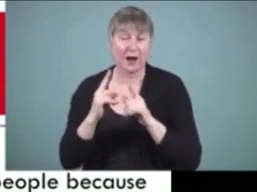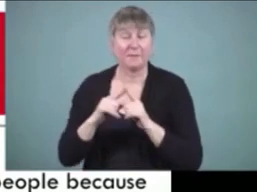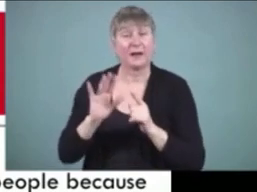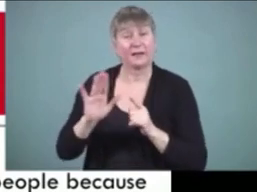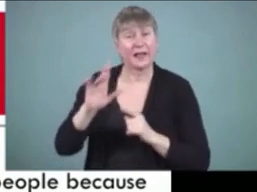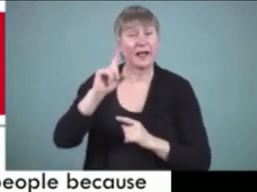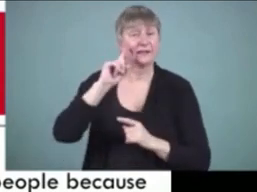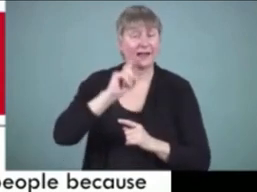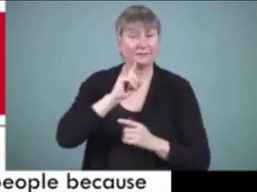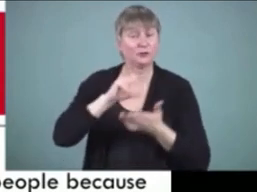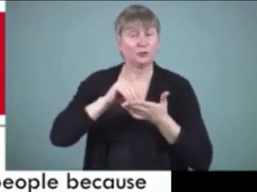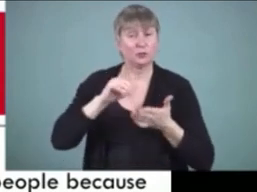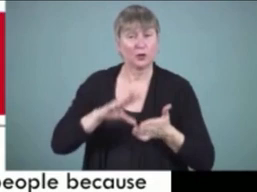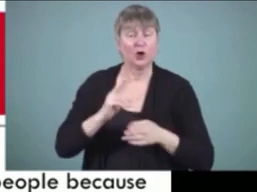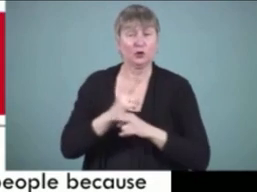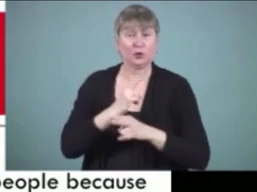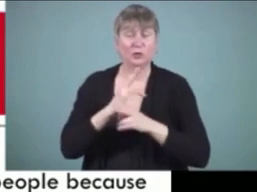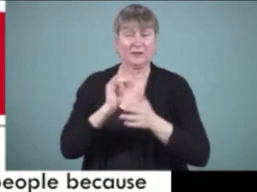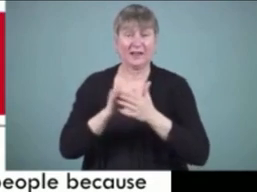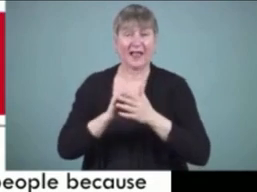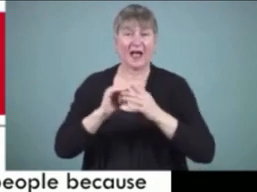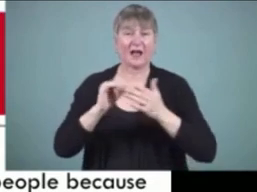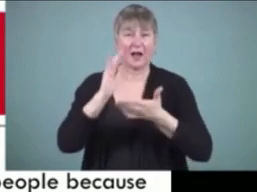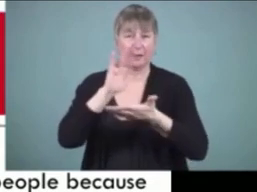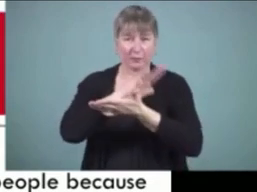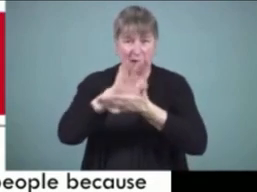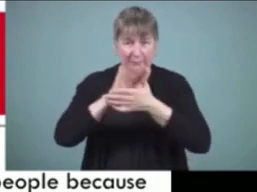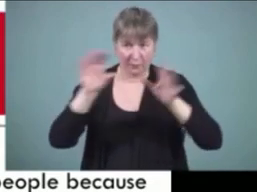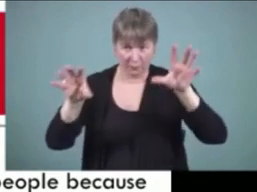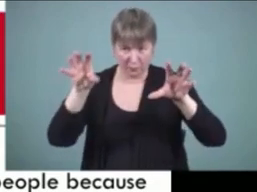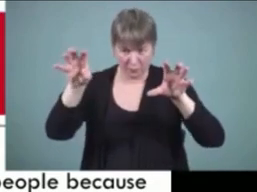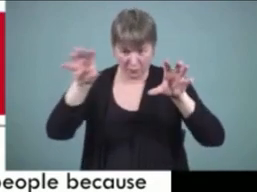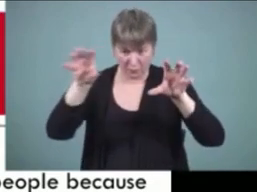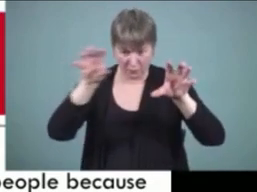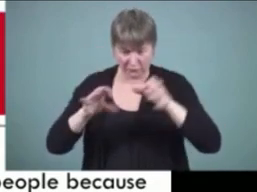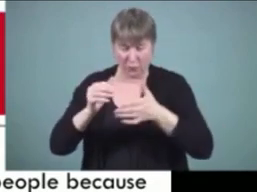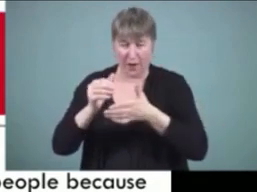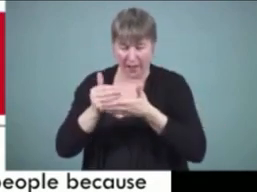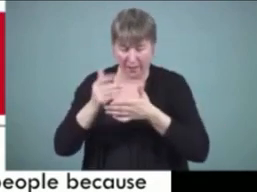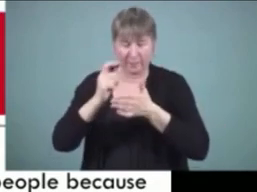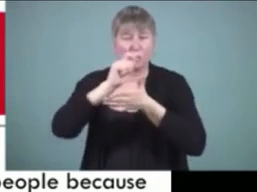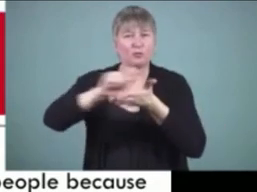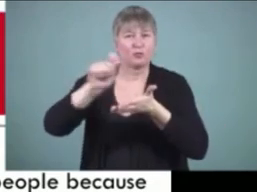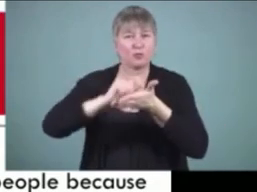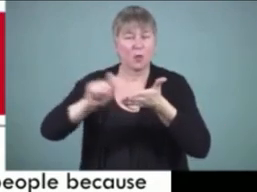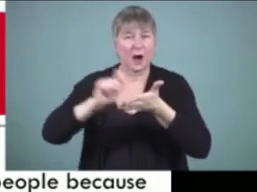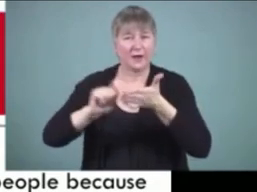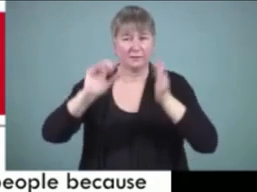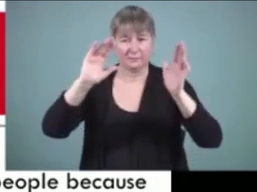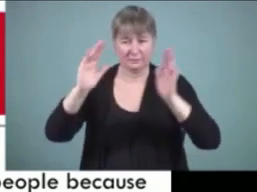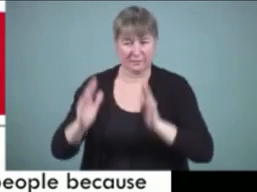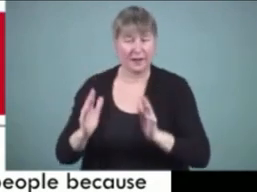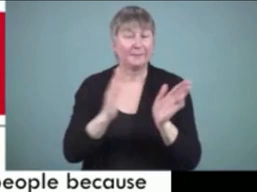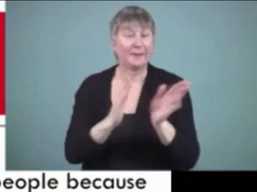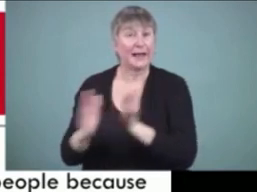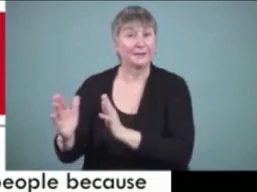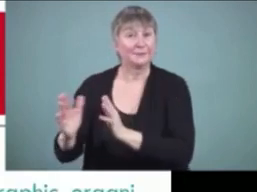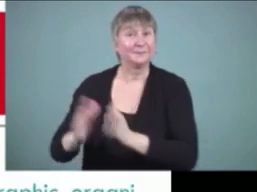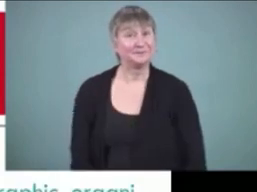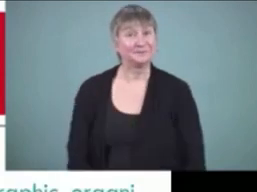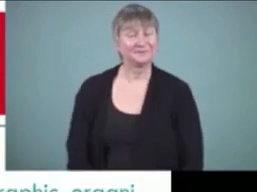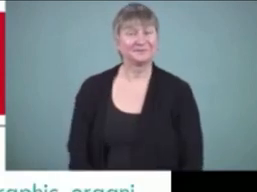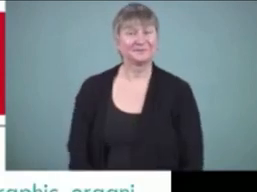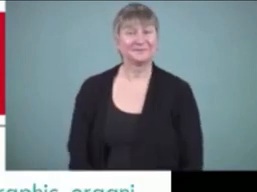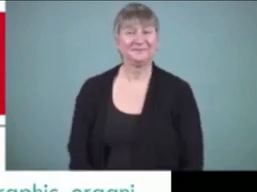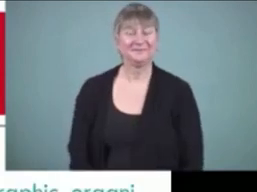able to use the graphic organizer to get the information onto the page it helped him come up with a plan next slide